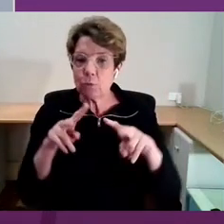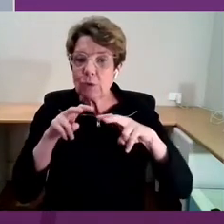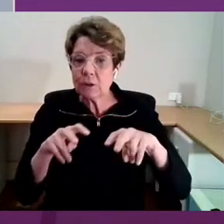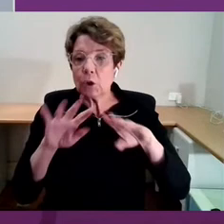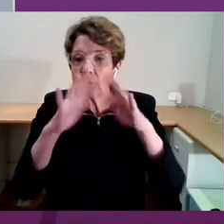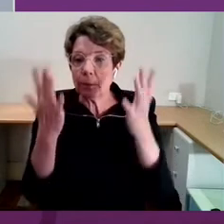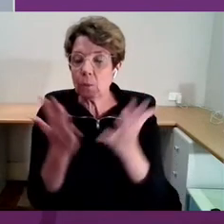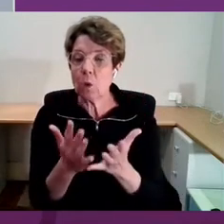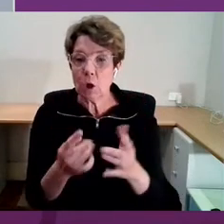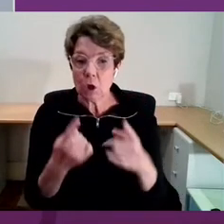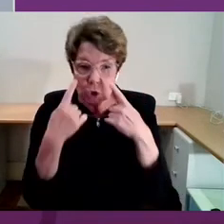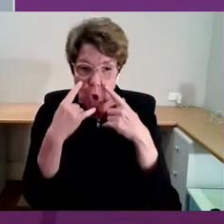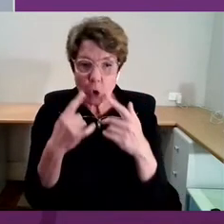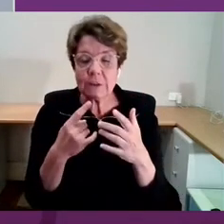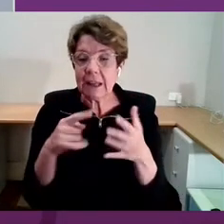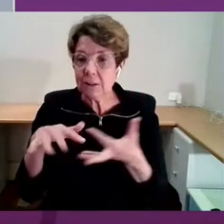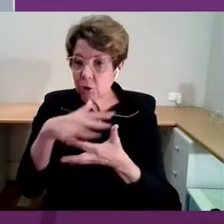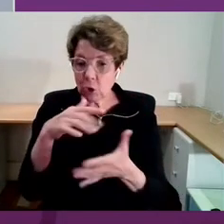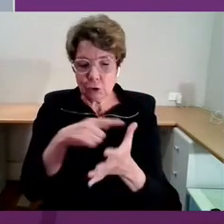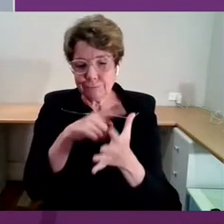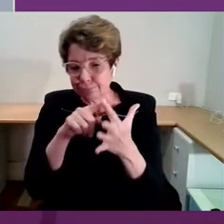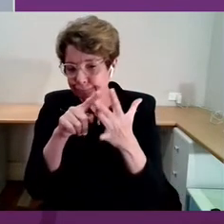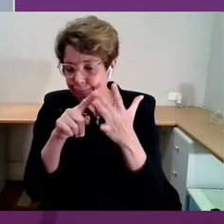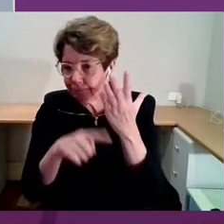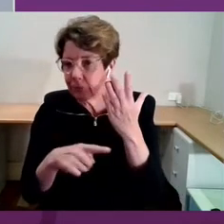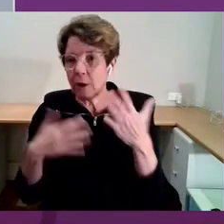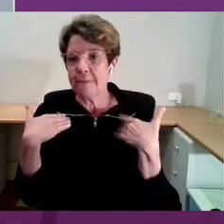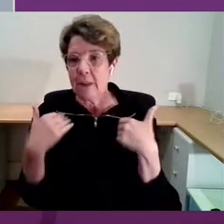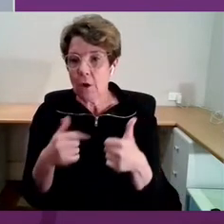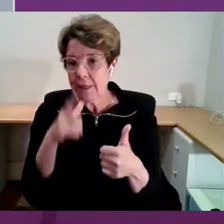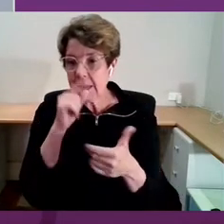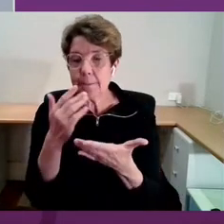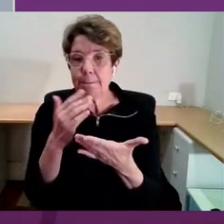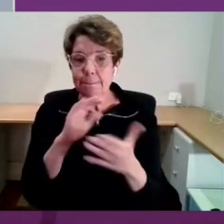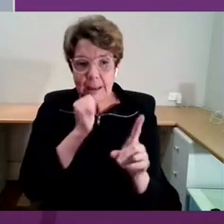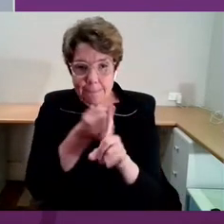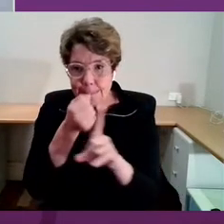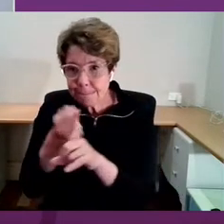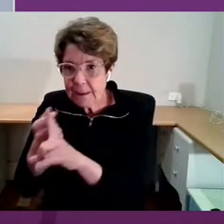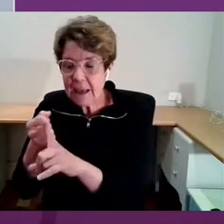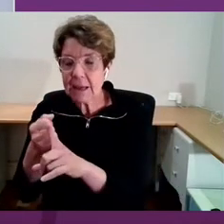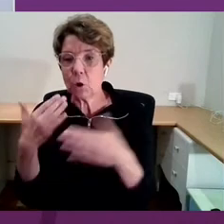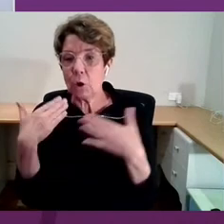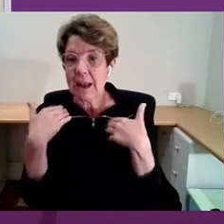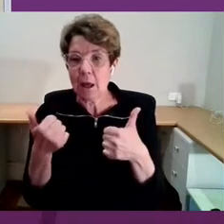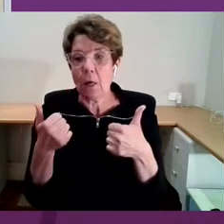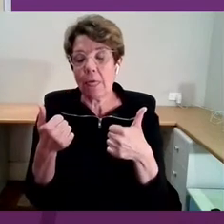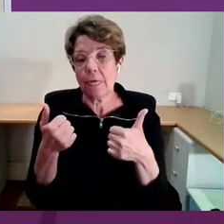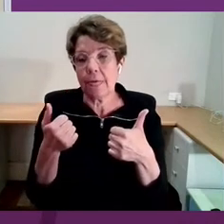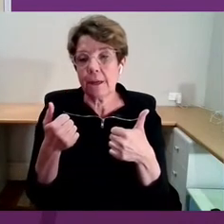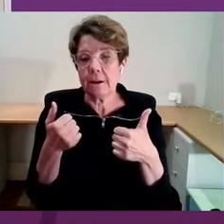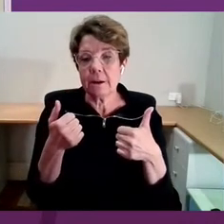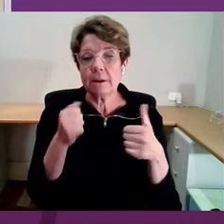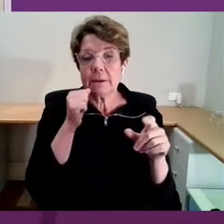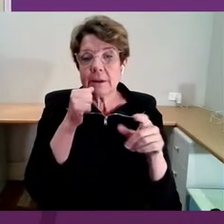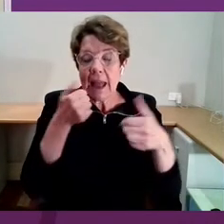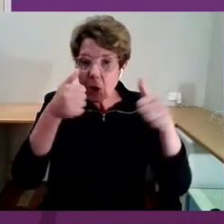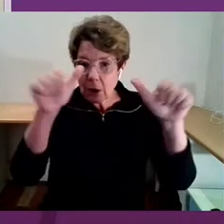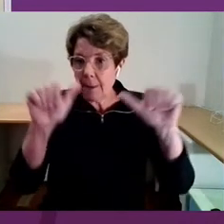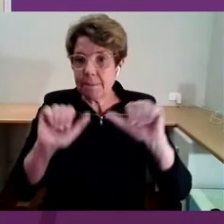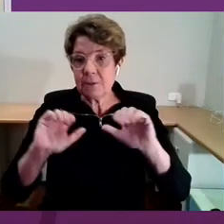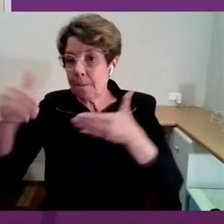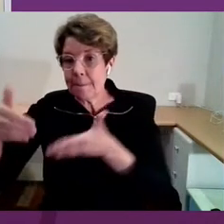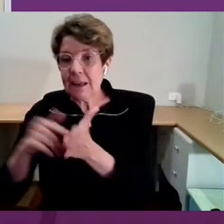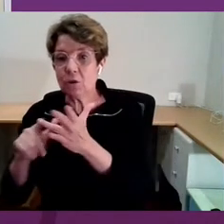of health can actually be more important to health outcomes than the healthcare system. And in fact, account for